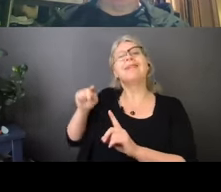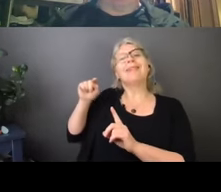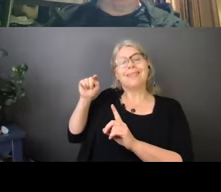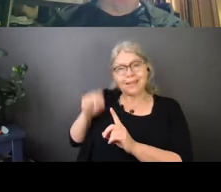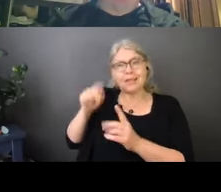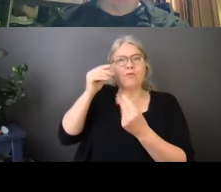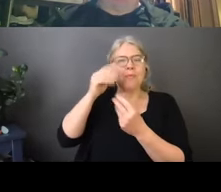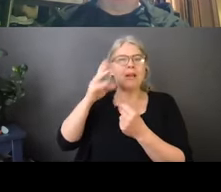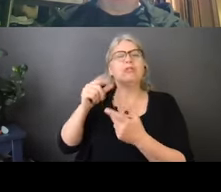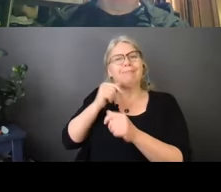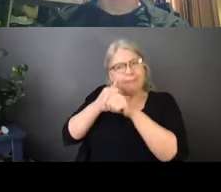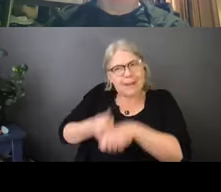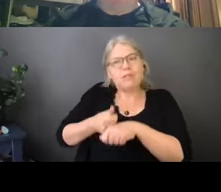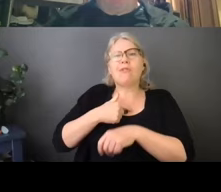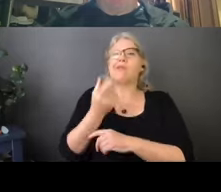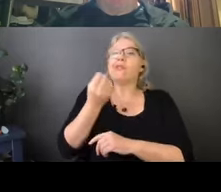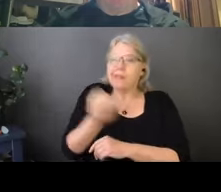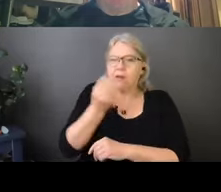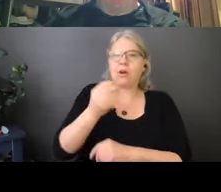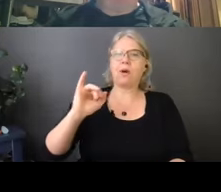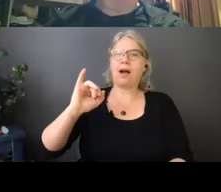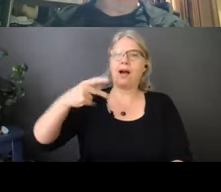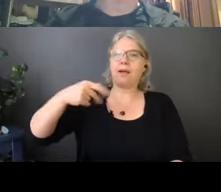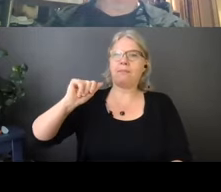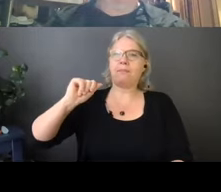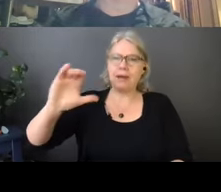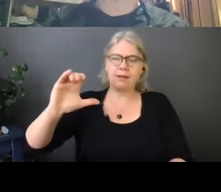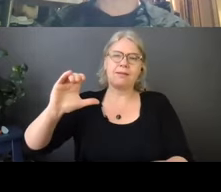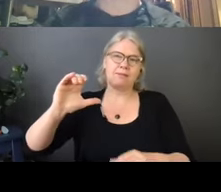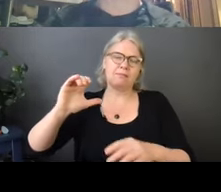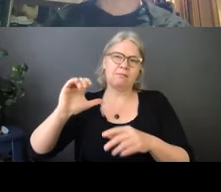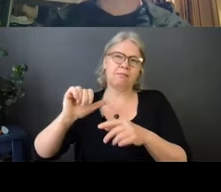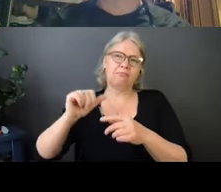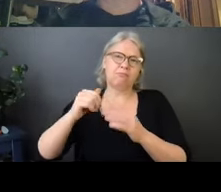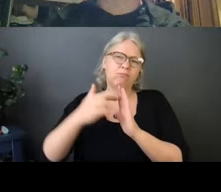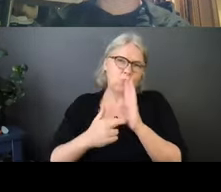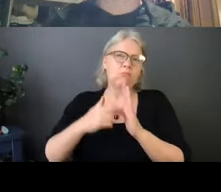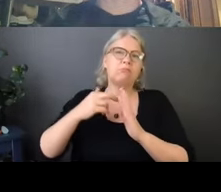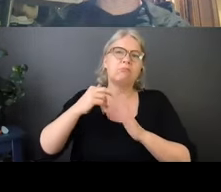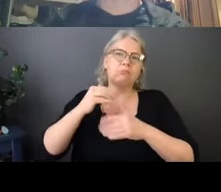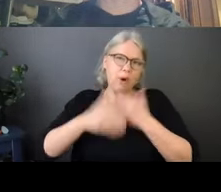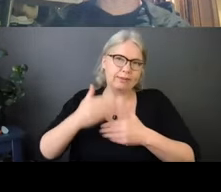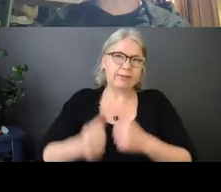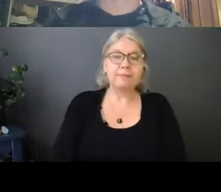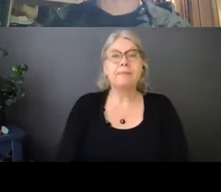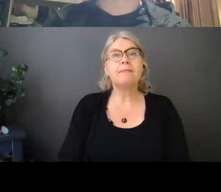So the objectives today, it's to talk about the importance of infection control. As we know,